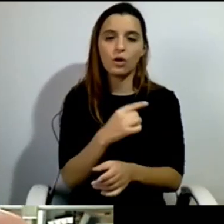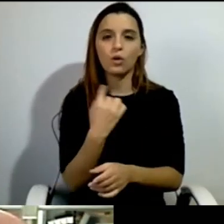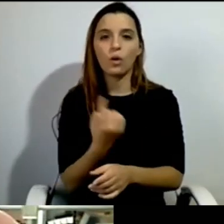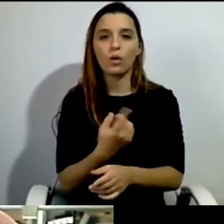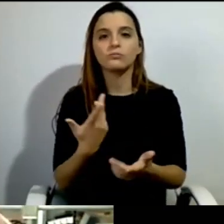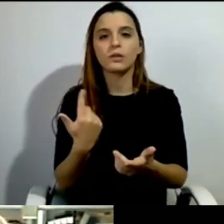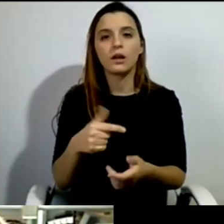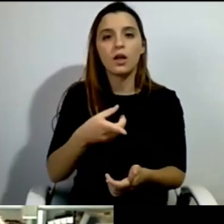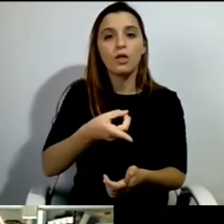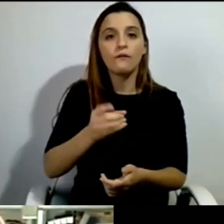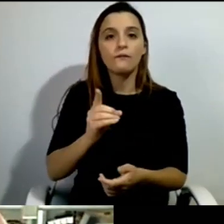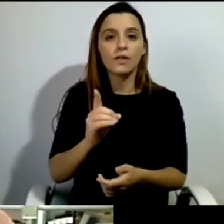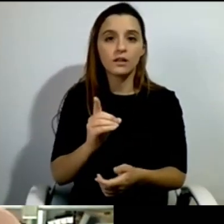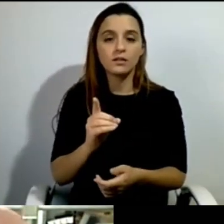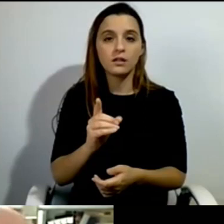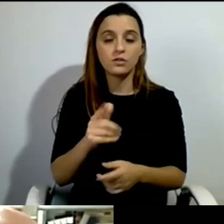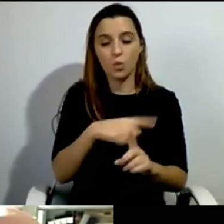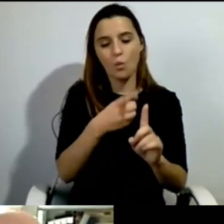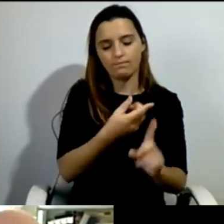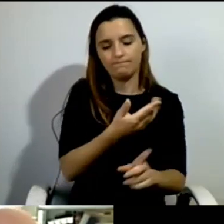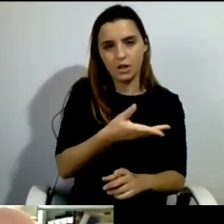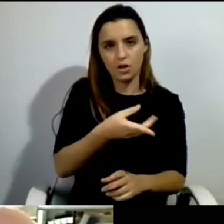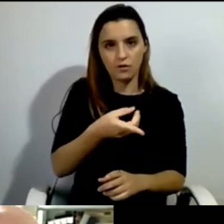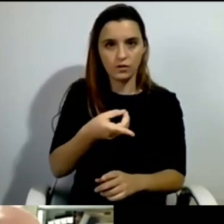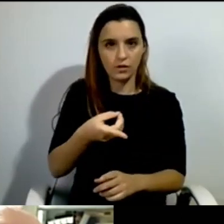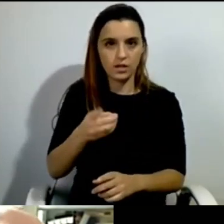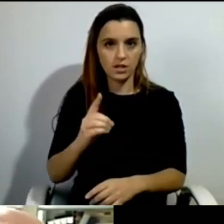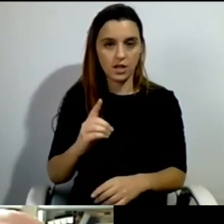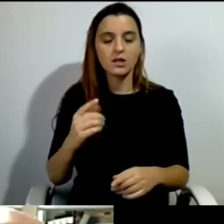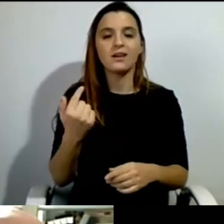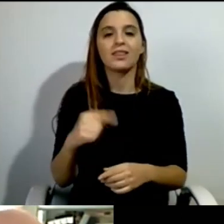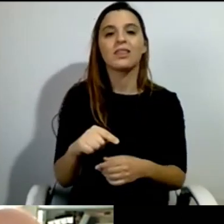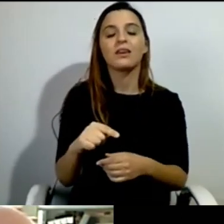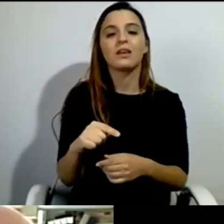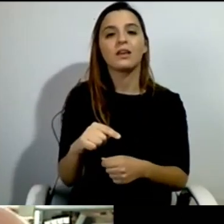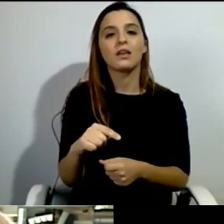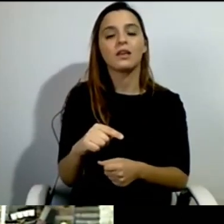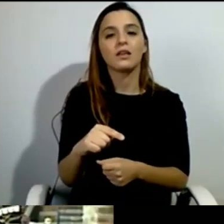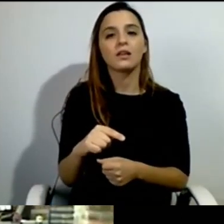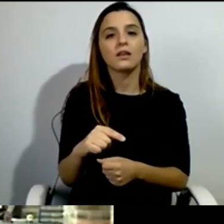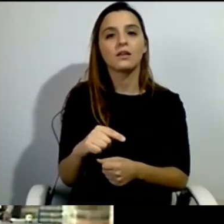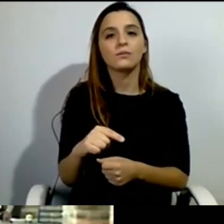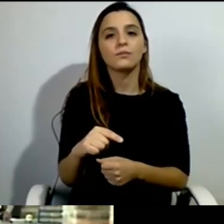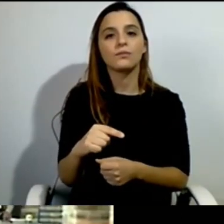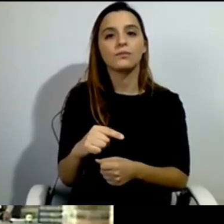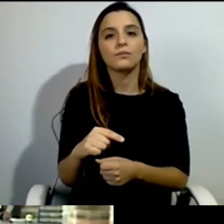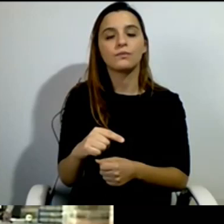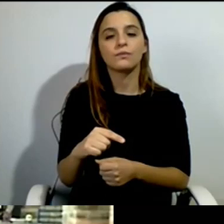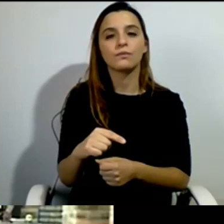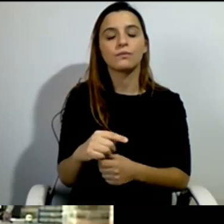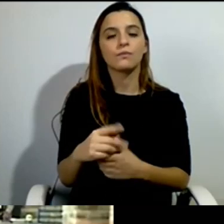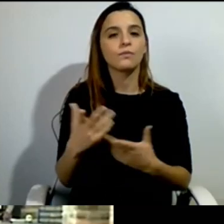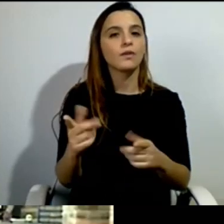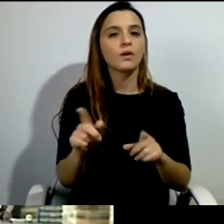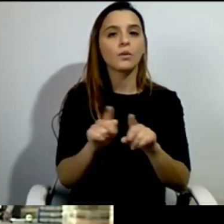our work, we had what was called an impotence allowance. That was a